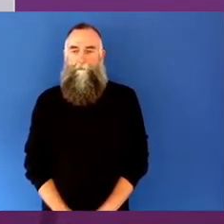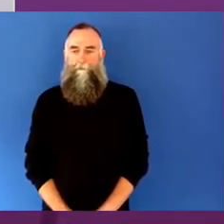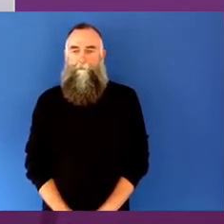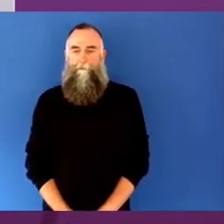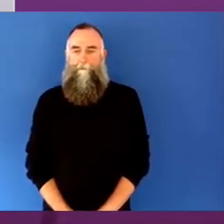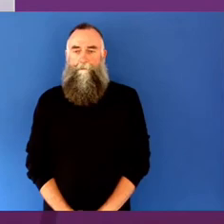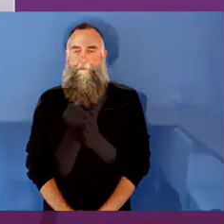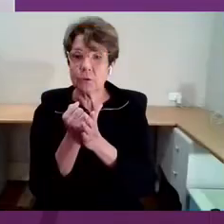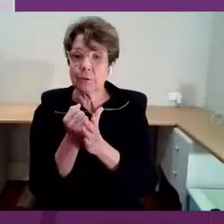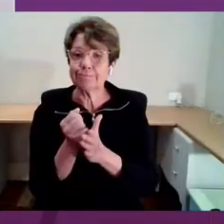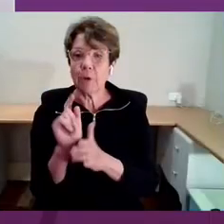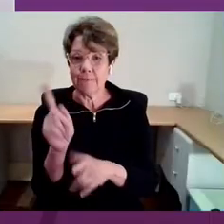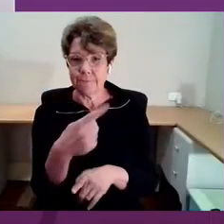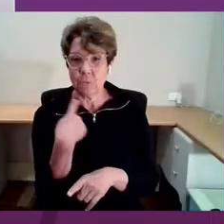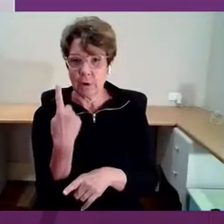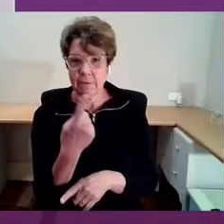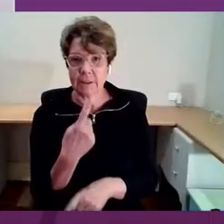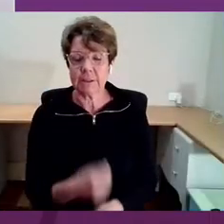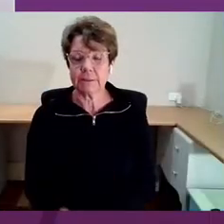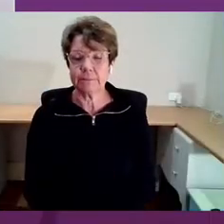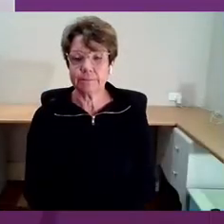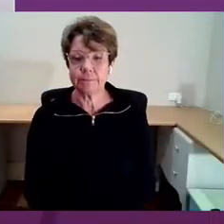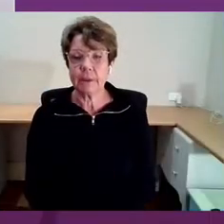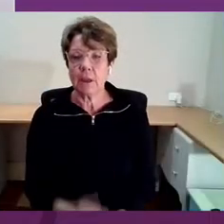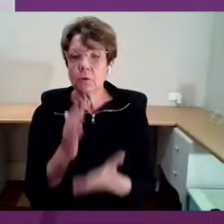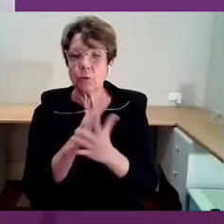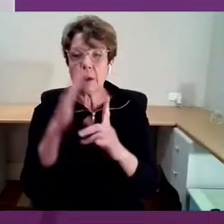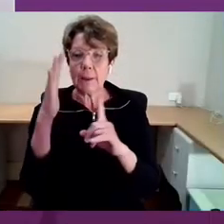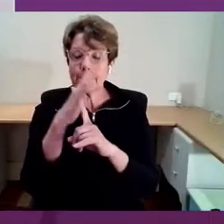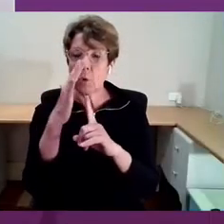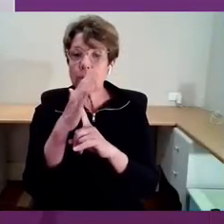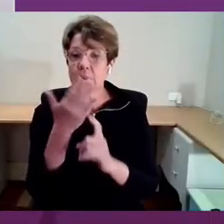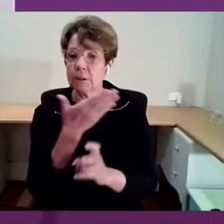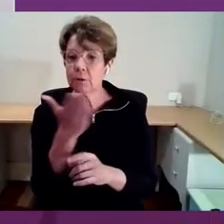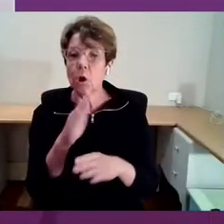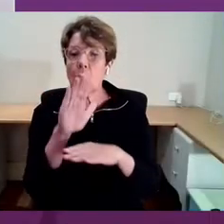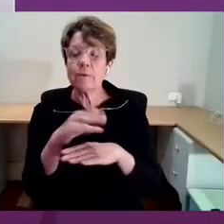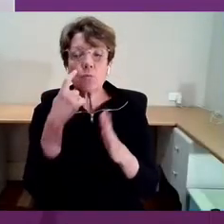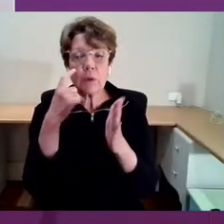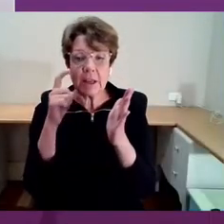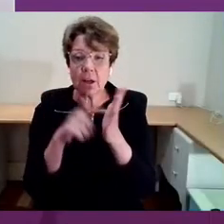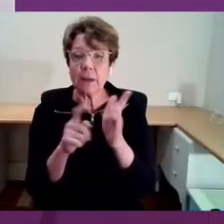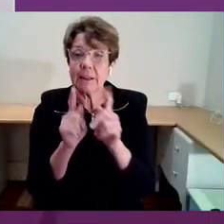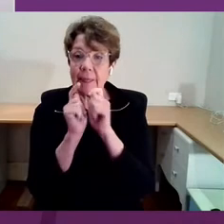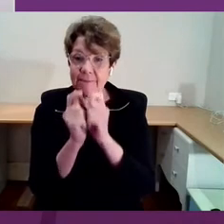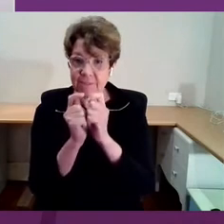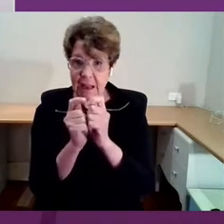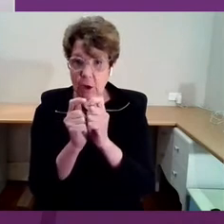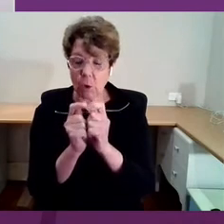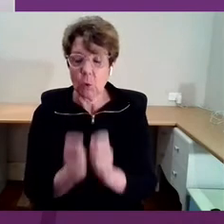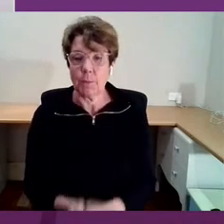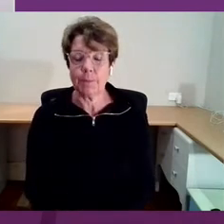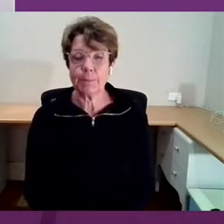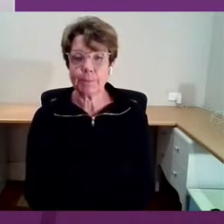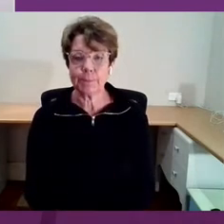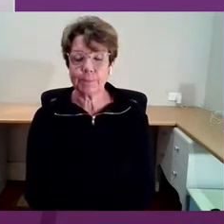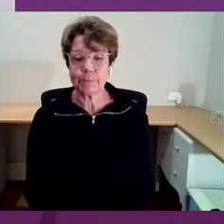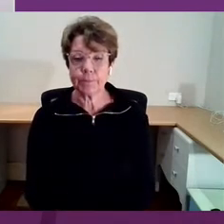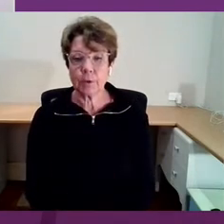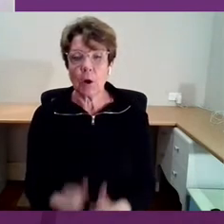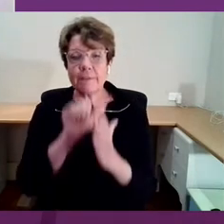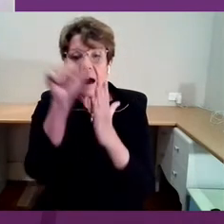and there is something so important there about recognising the value of arts